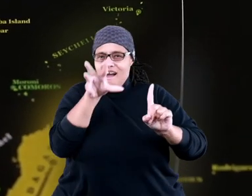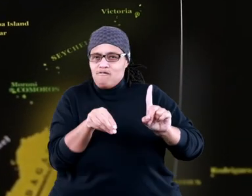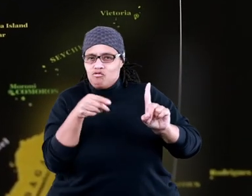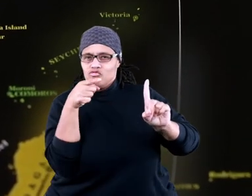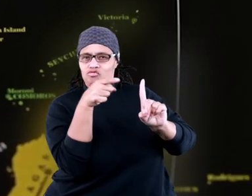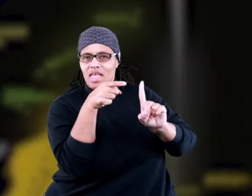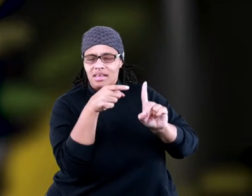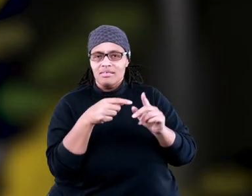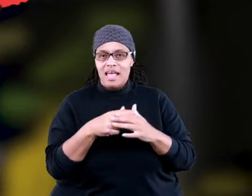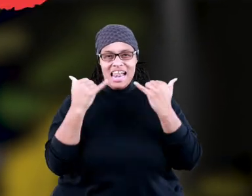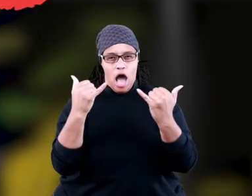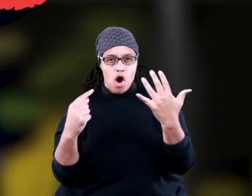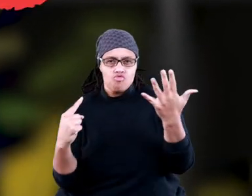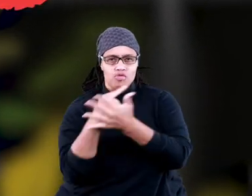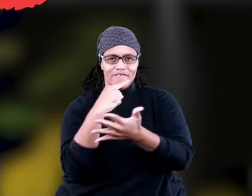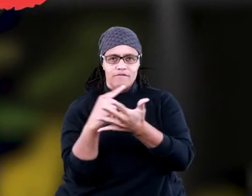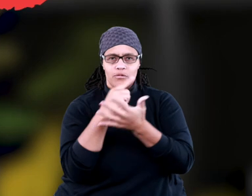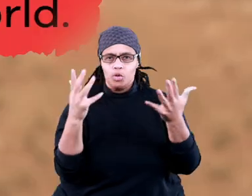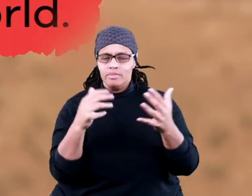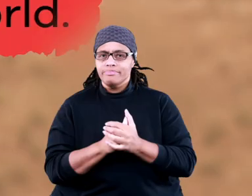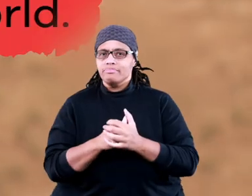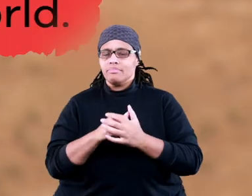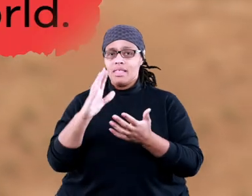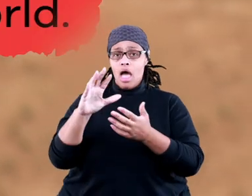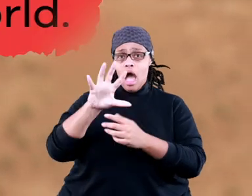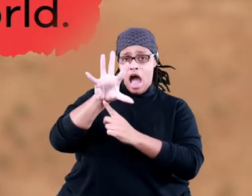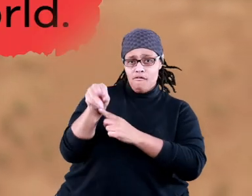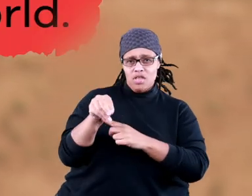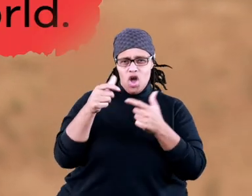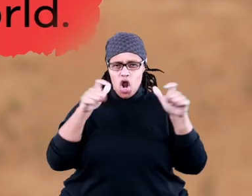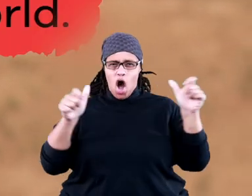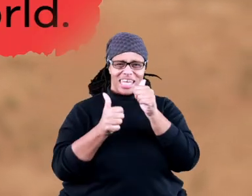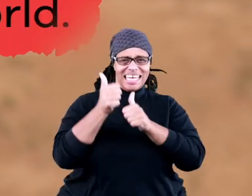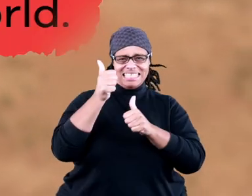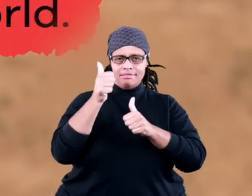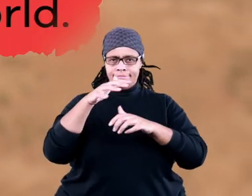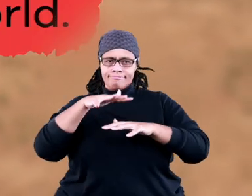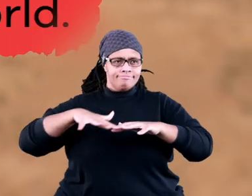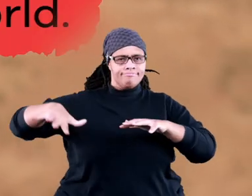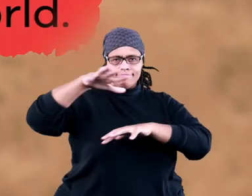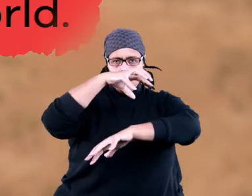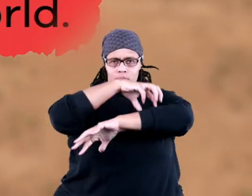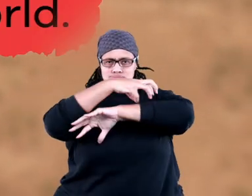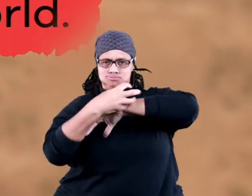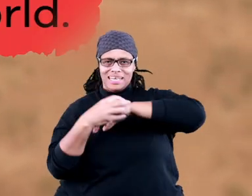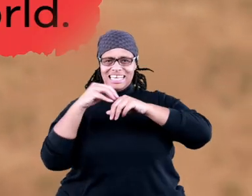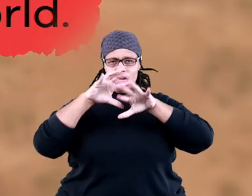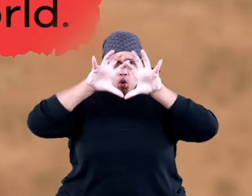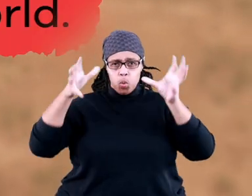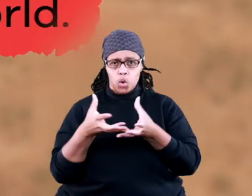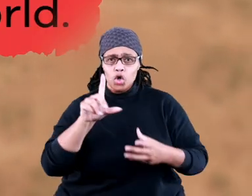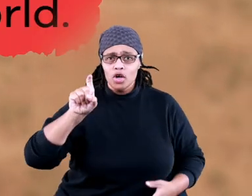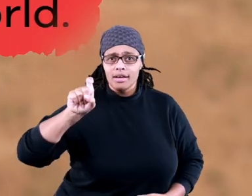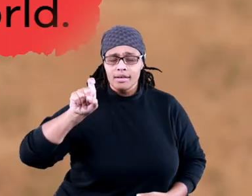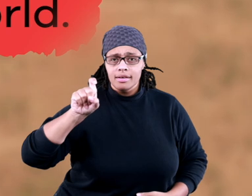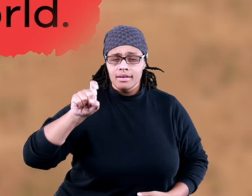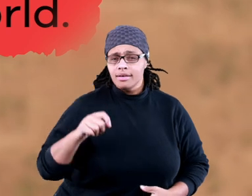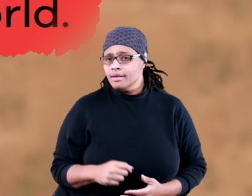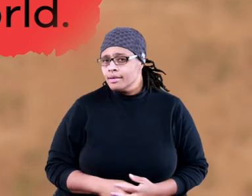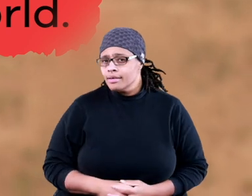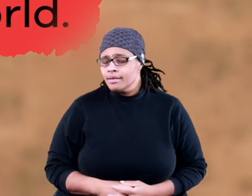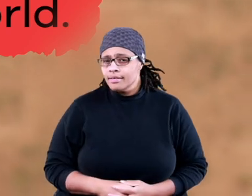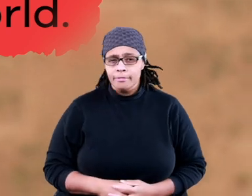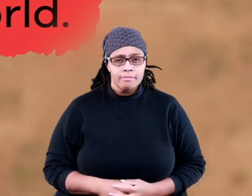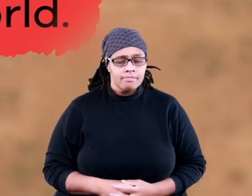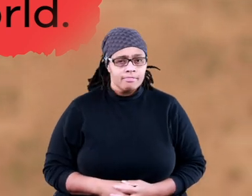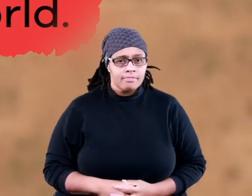continent of Africa, let's review. True or false? Africa is the largest continent in the